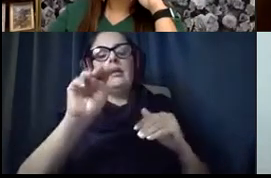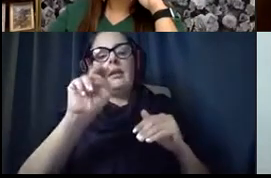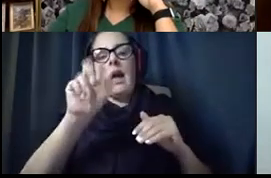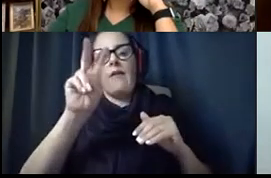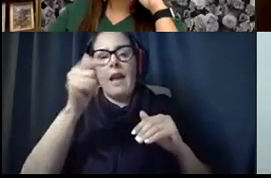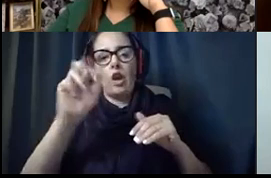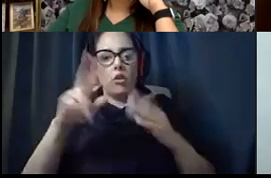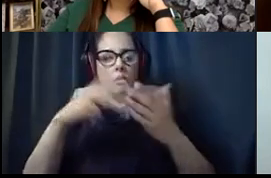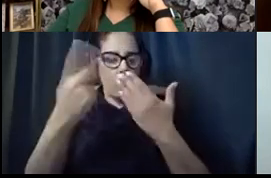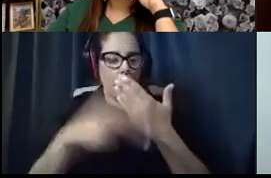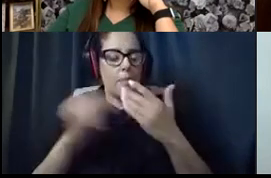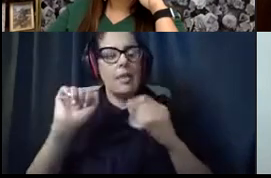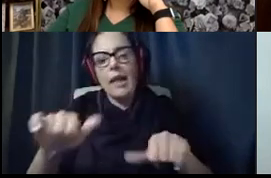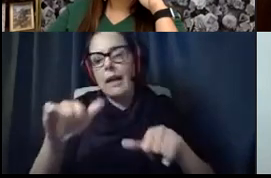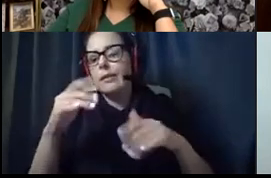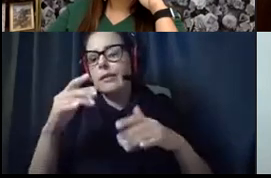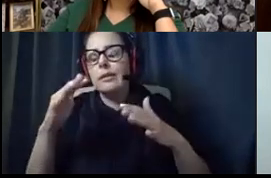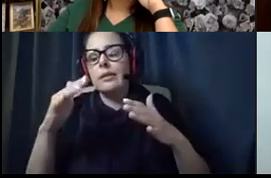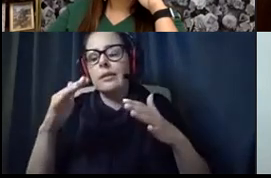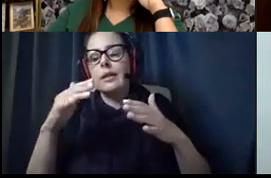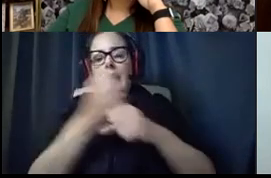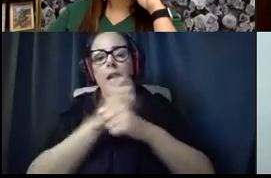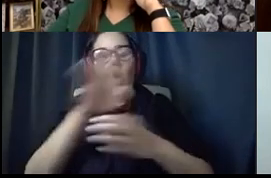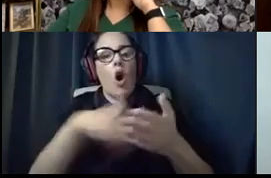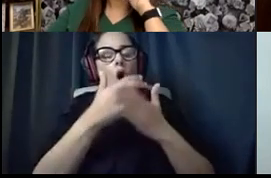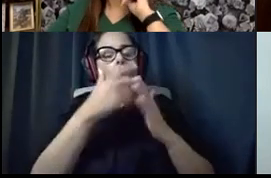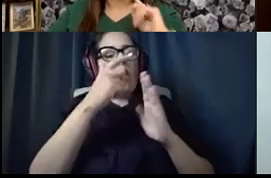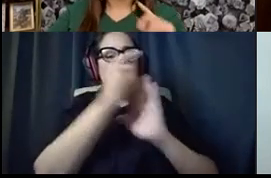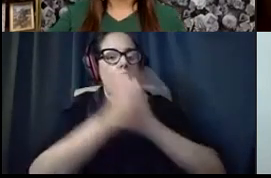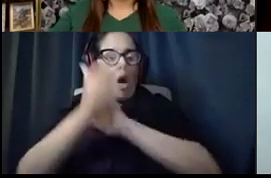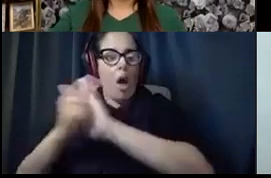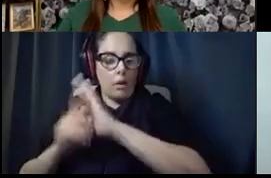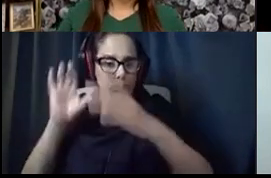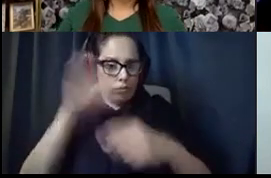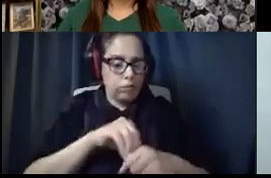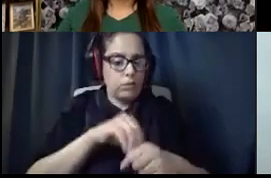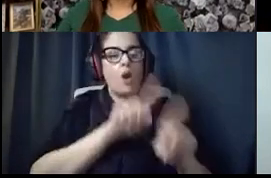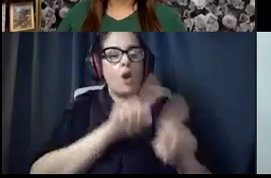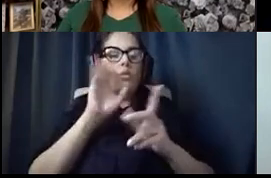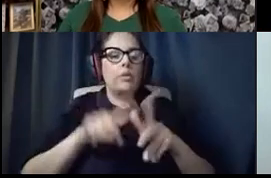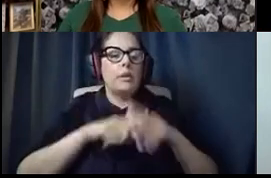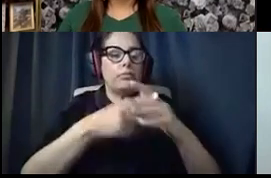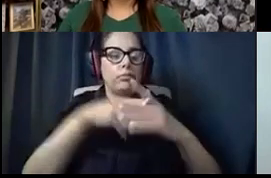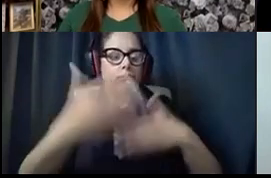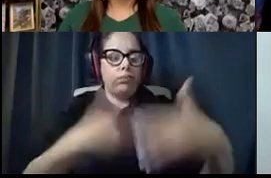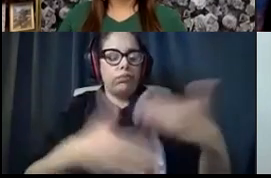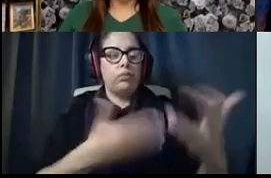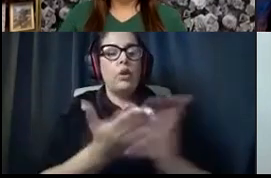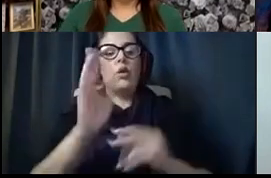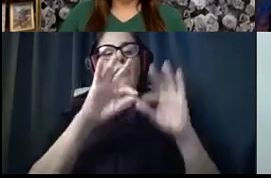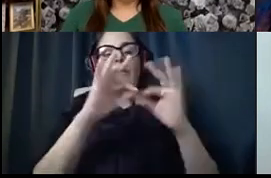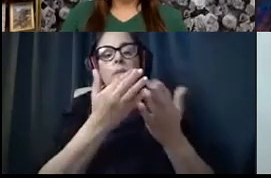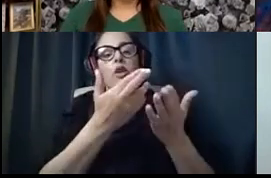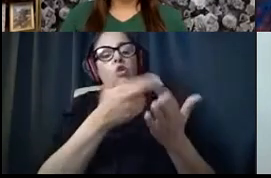which is getting all of the regulations around it. It will also be implemented through the Family Resource